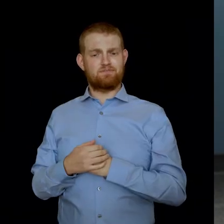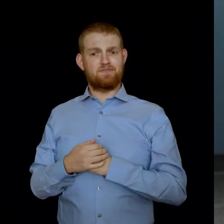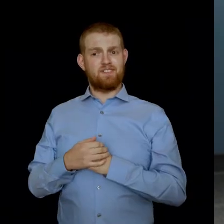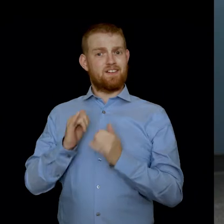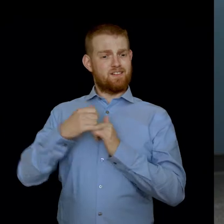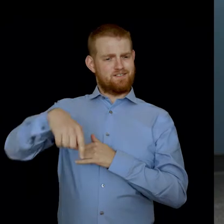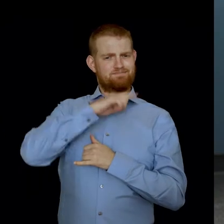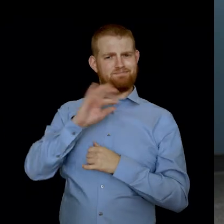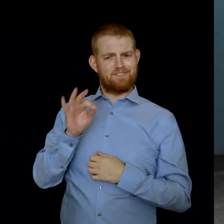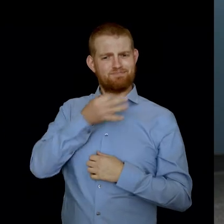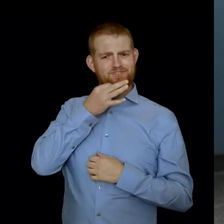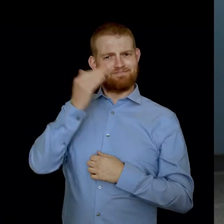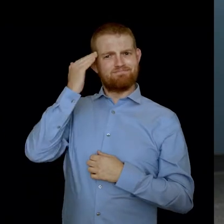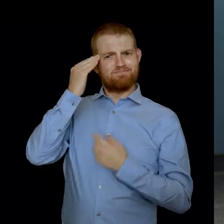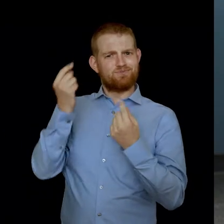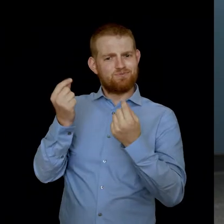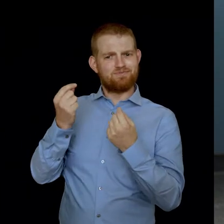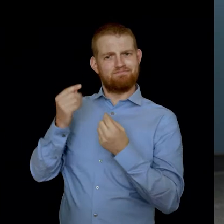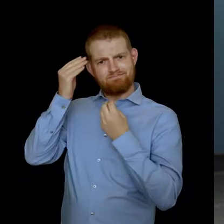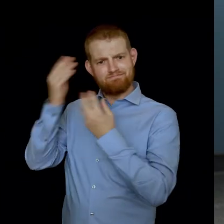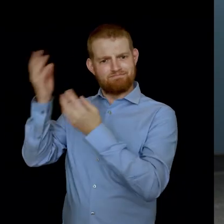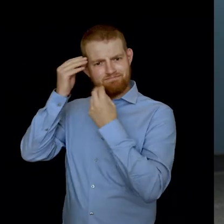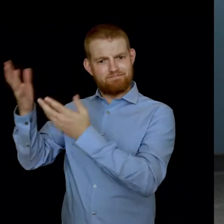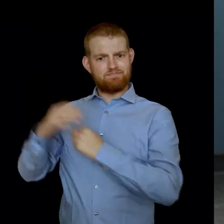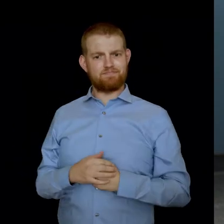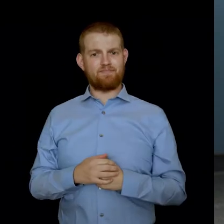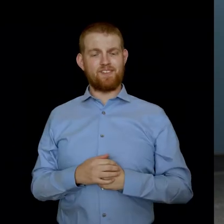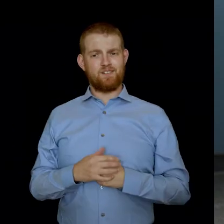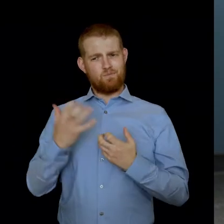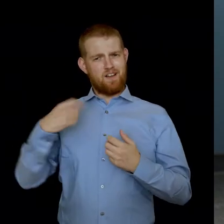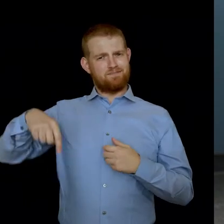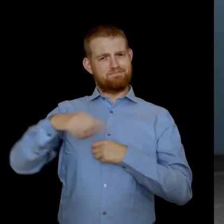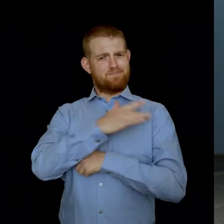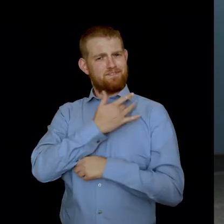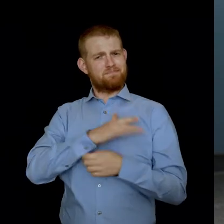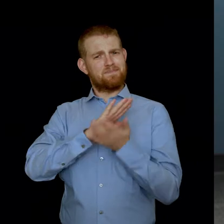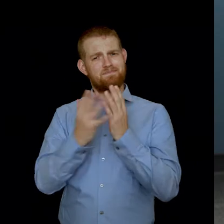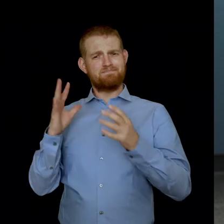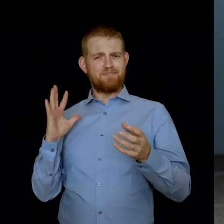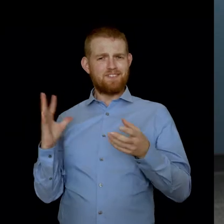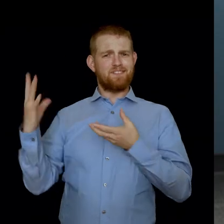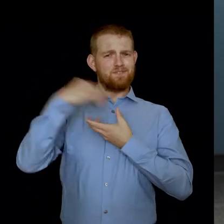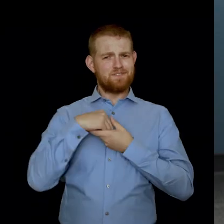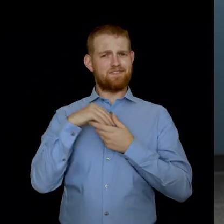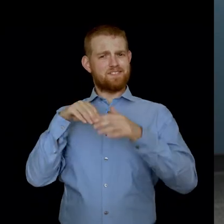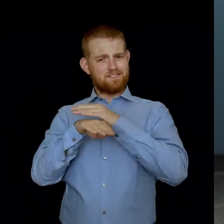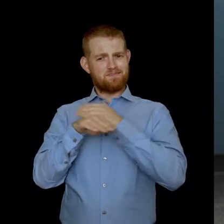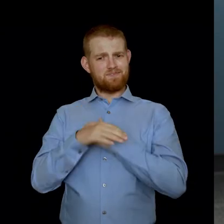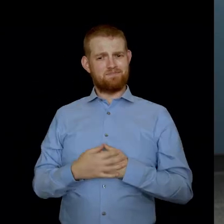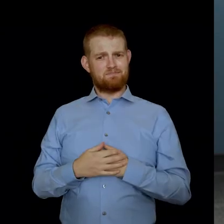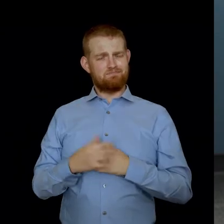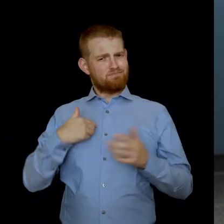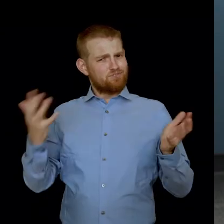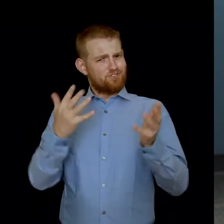can help support that change. I encourage every person who wants to live in an inclusive